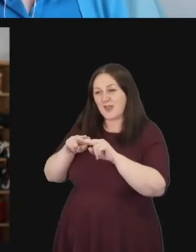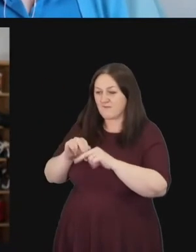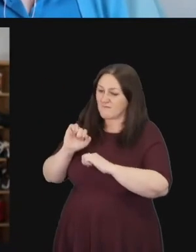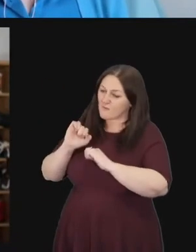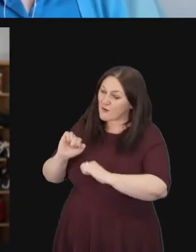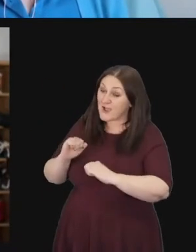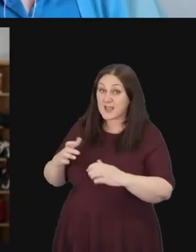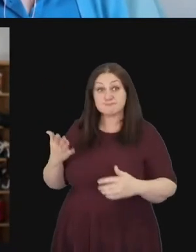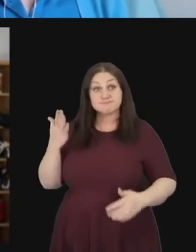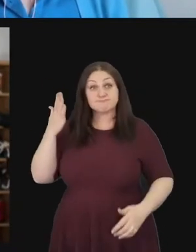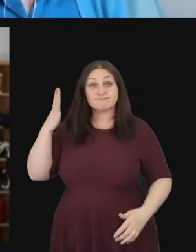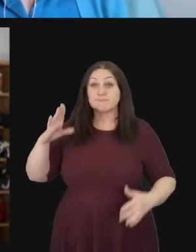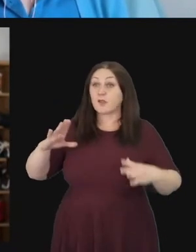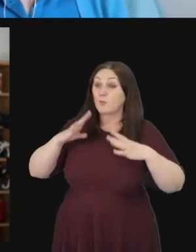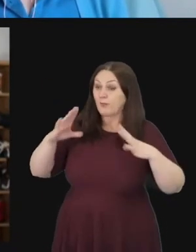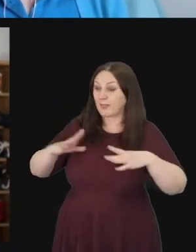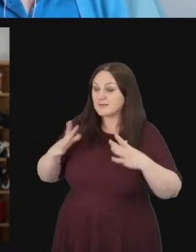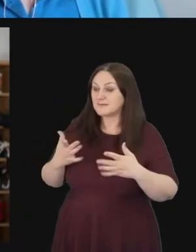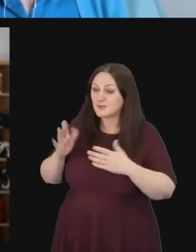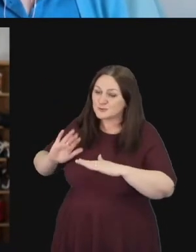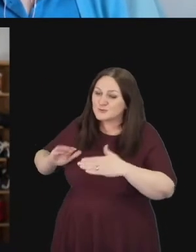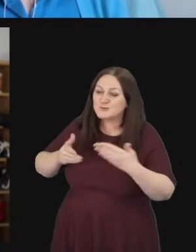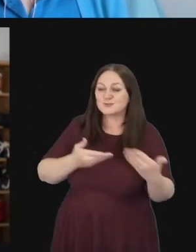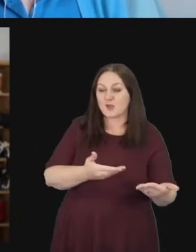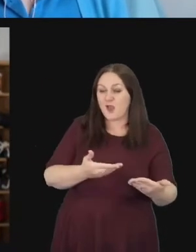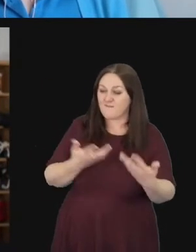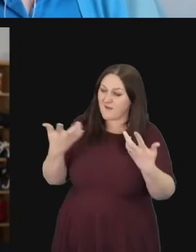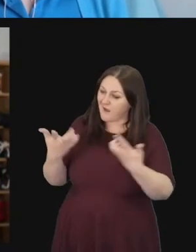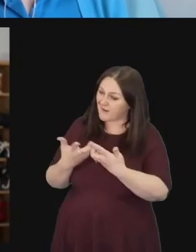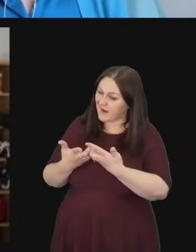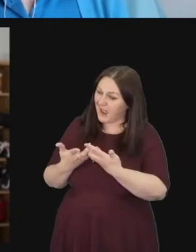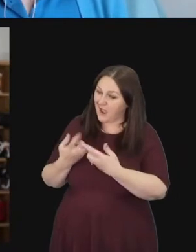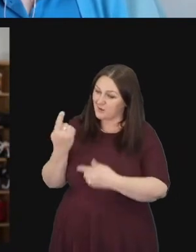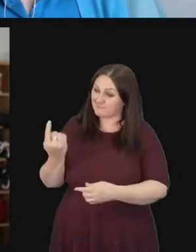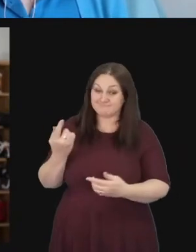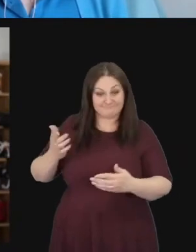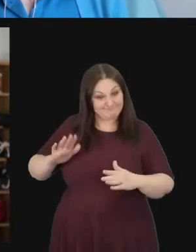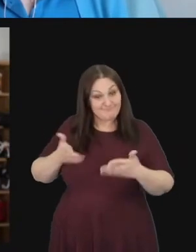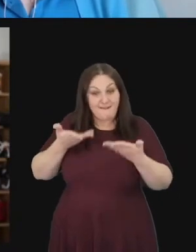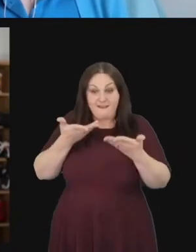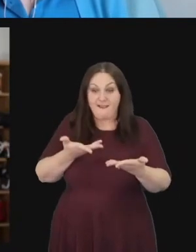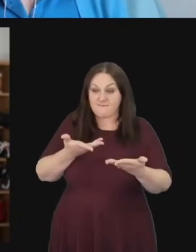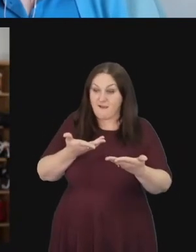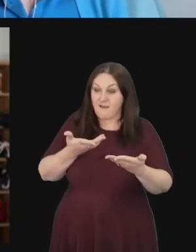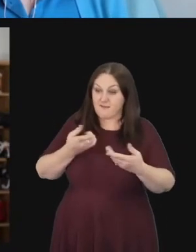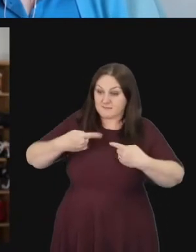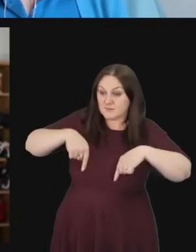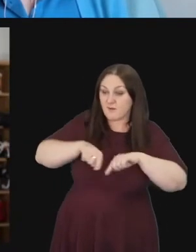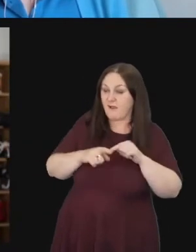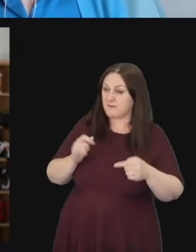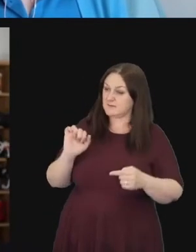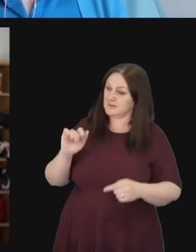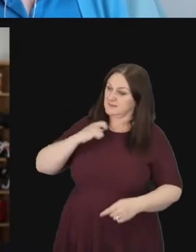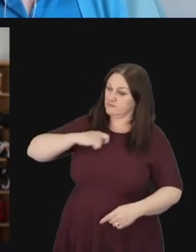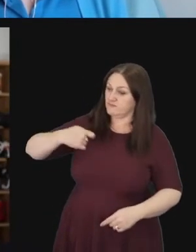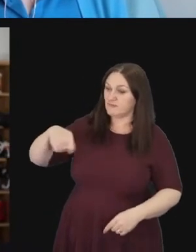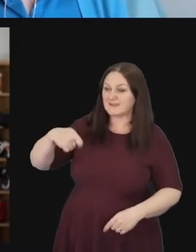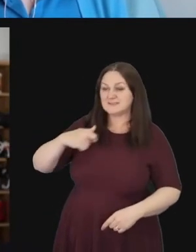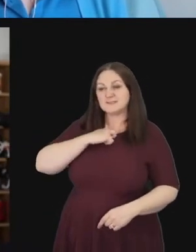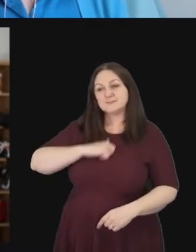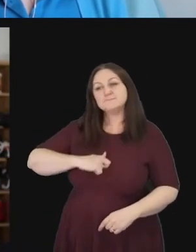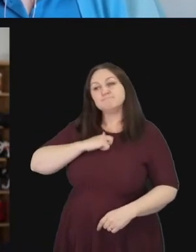that he has offered himself as president of our baptism. And Father we pray.